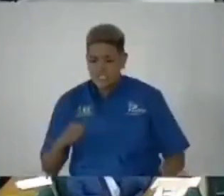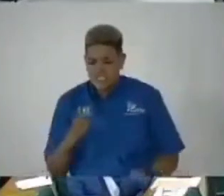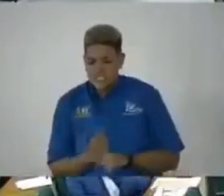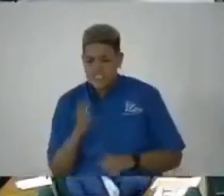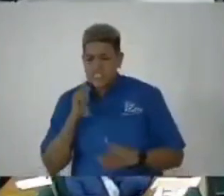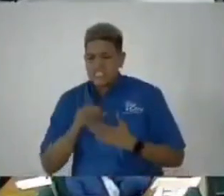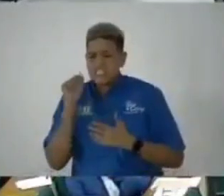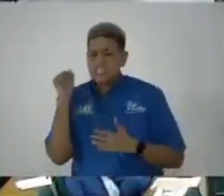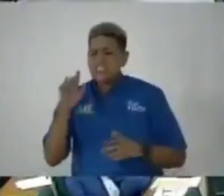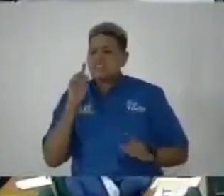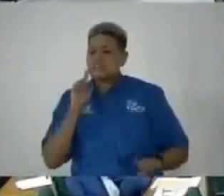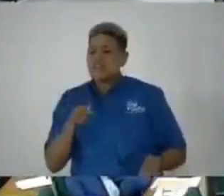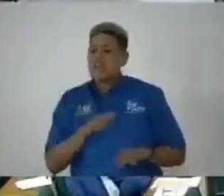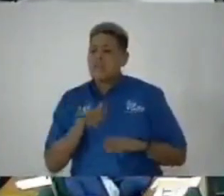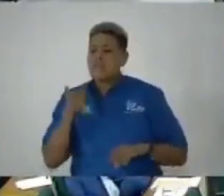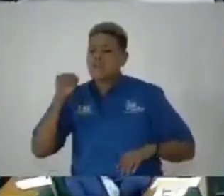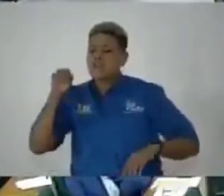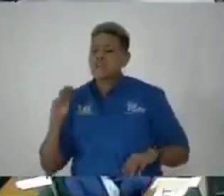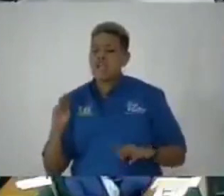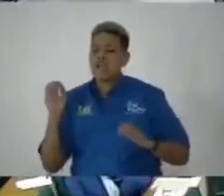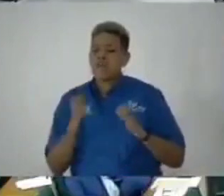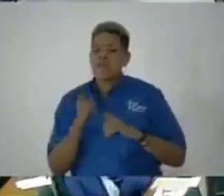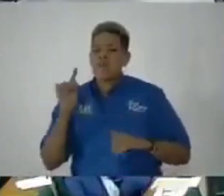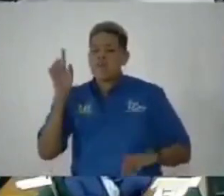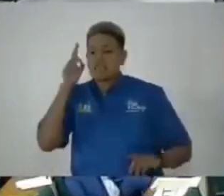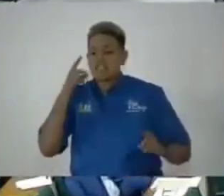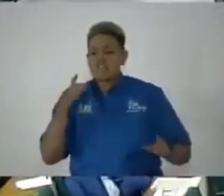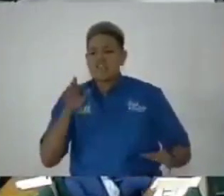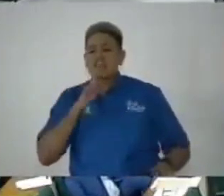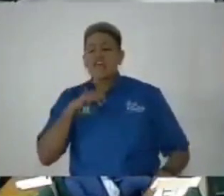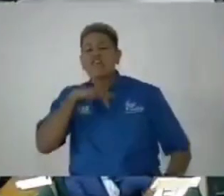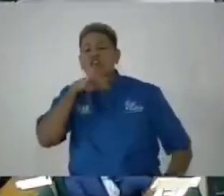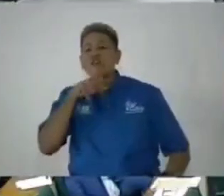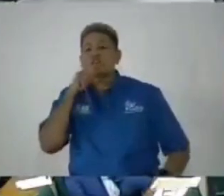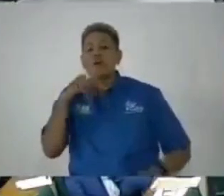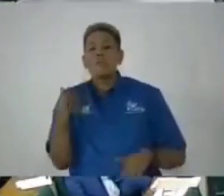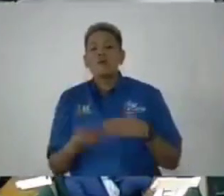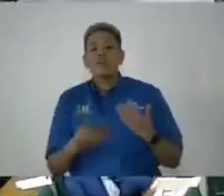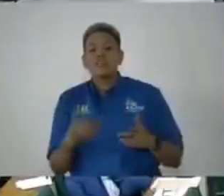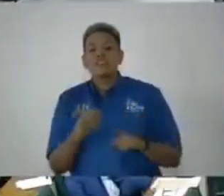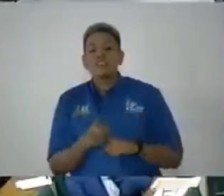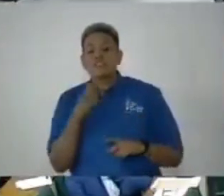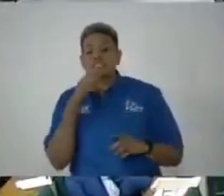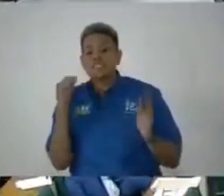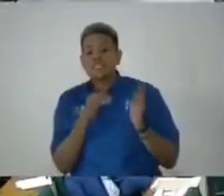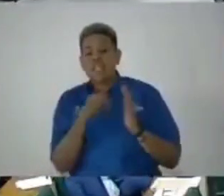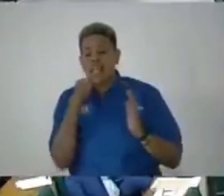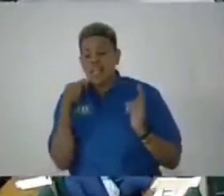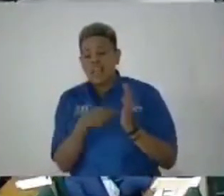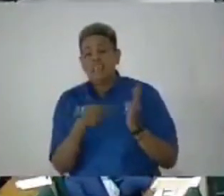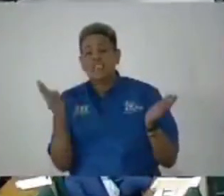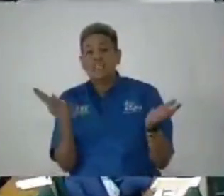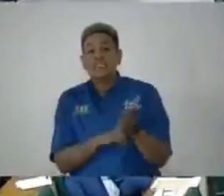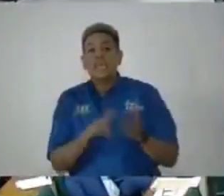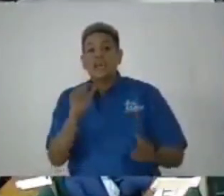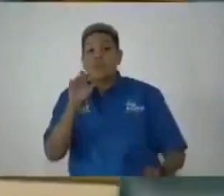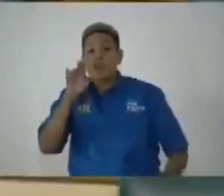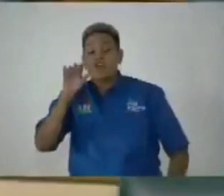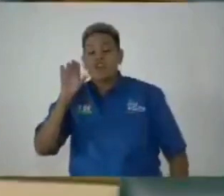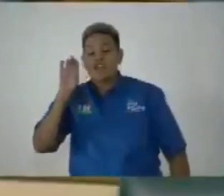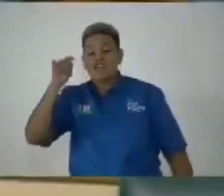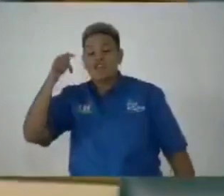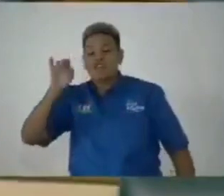they sent a report on Petrogram where the director of corruption proceedings in the letter signed by Greg Christie